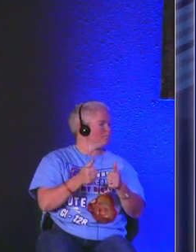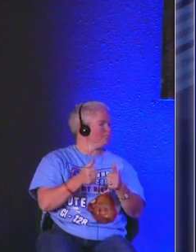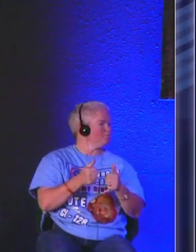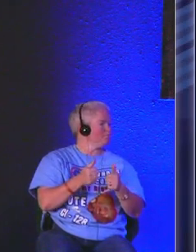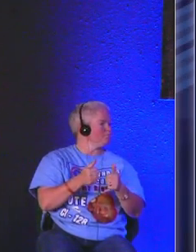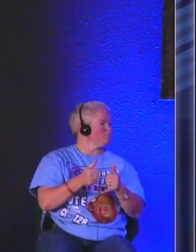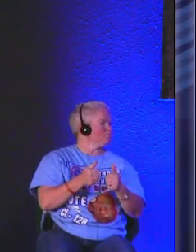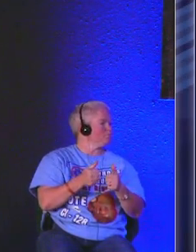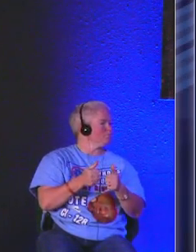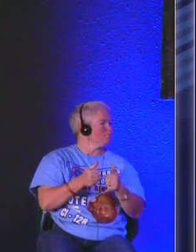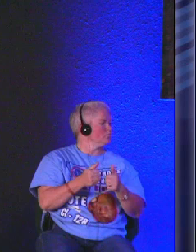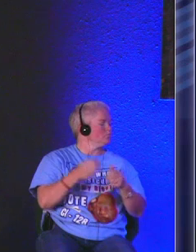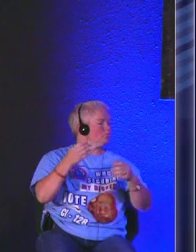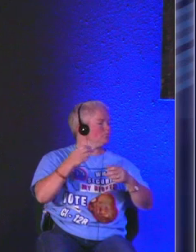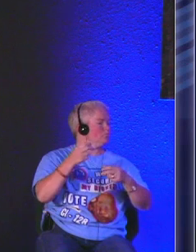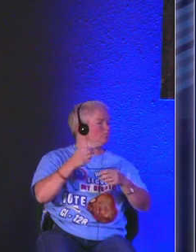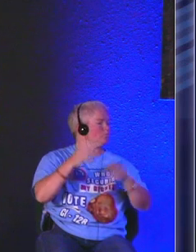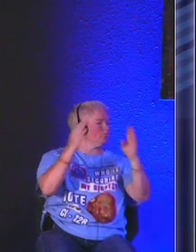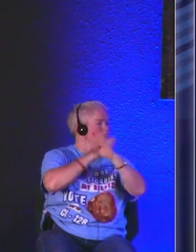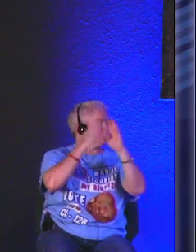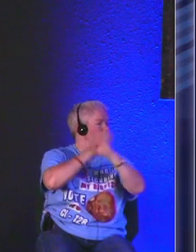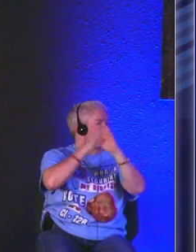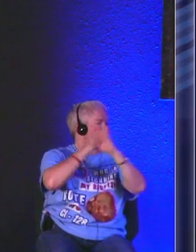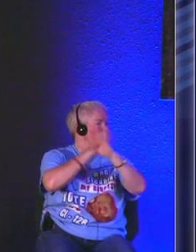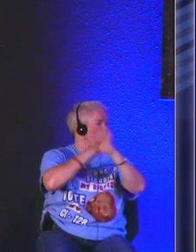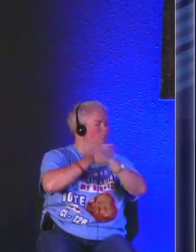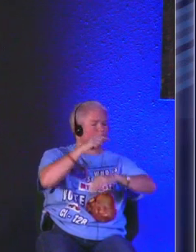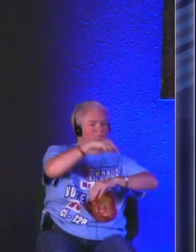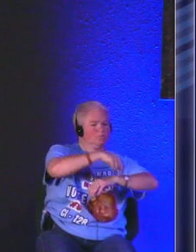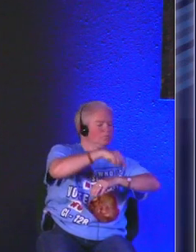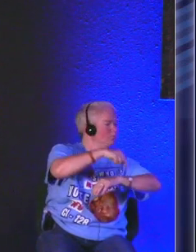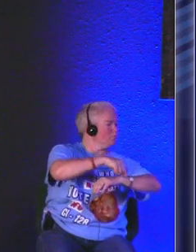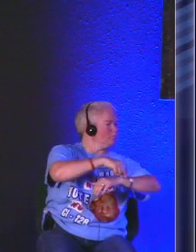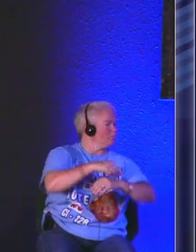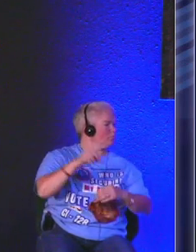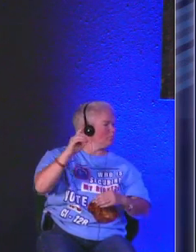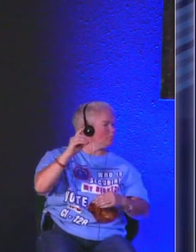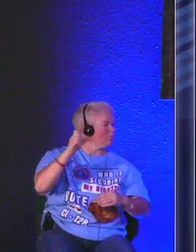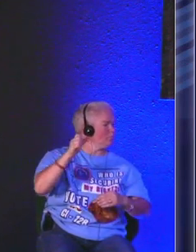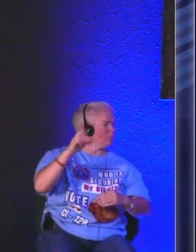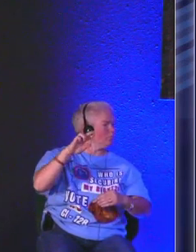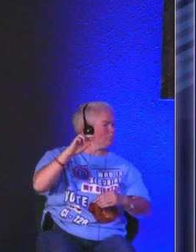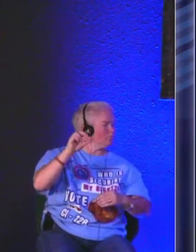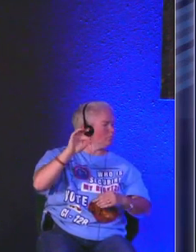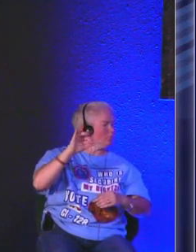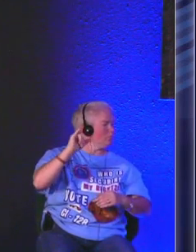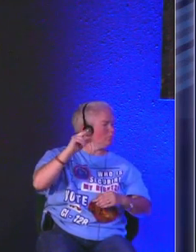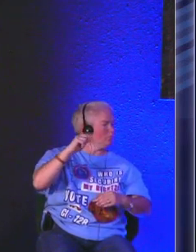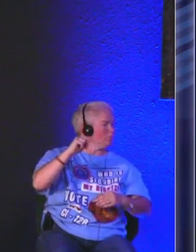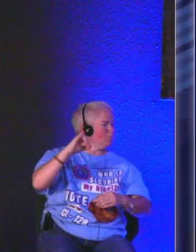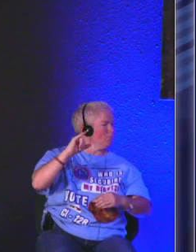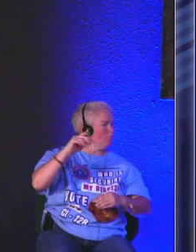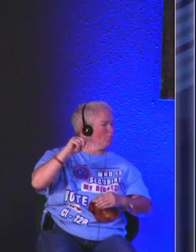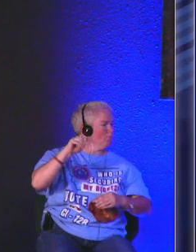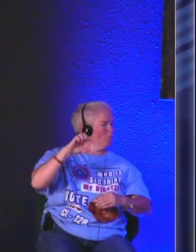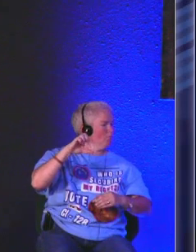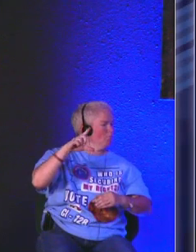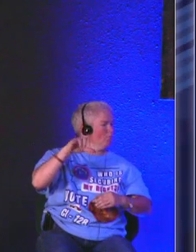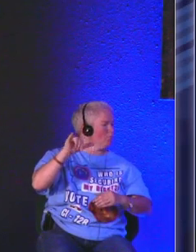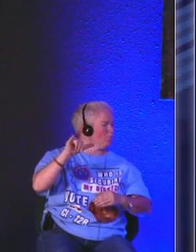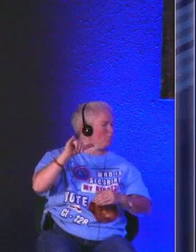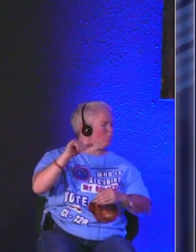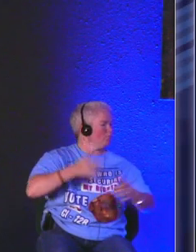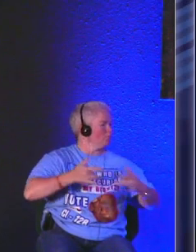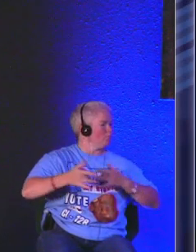times it's definitely a time though it's a time of excitement right depending on your